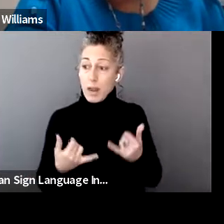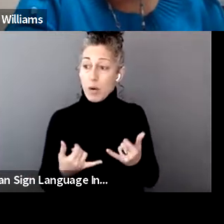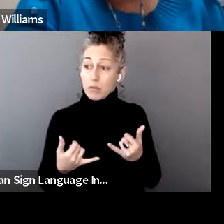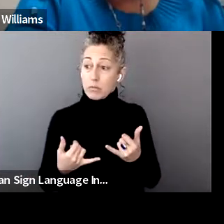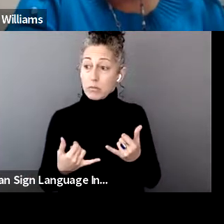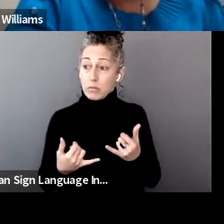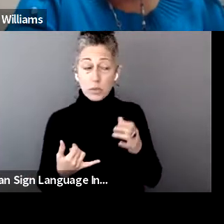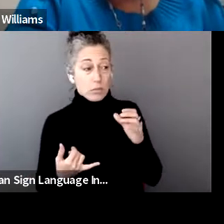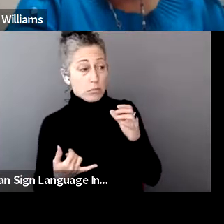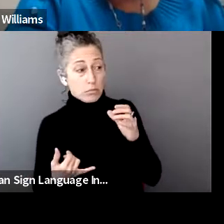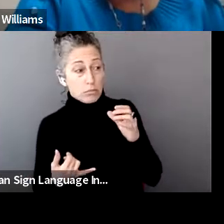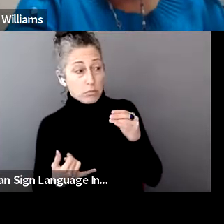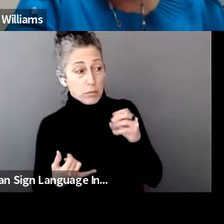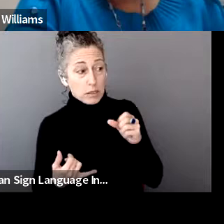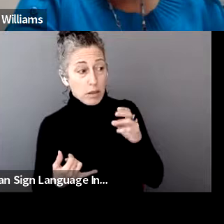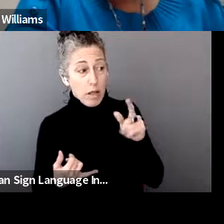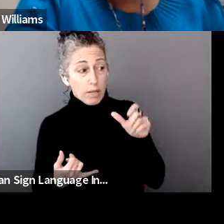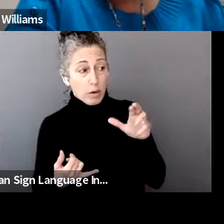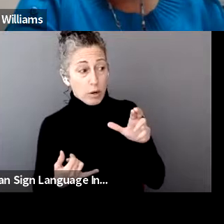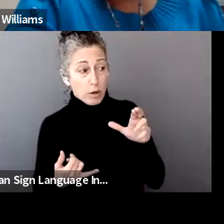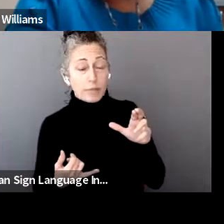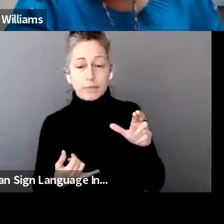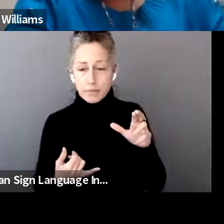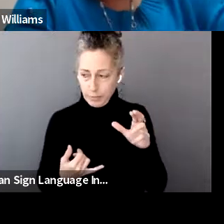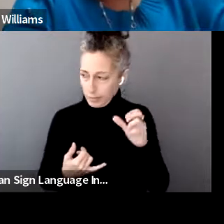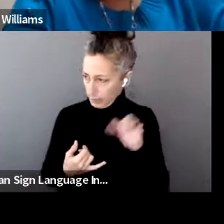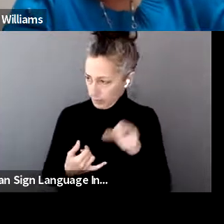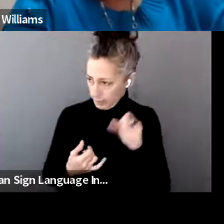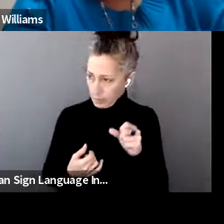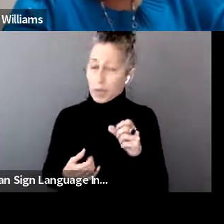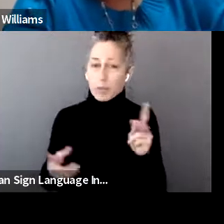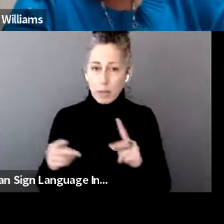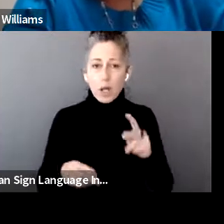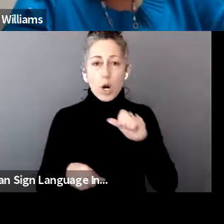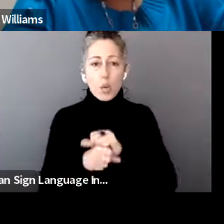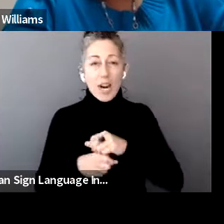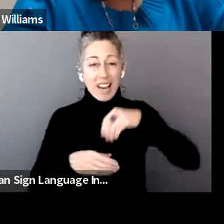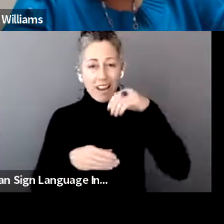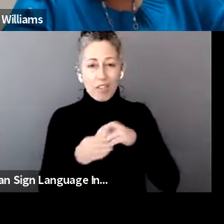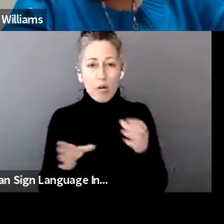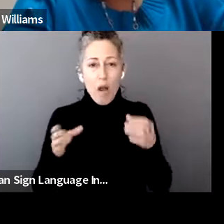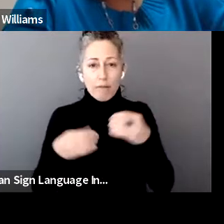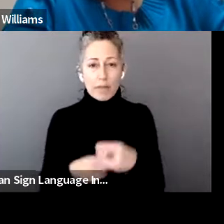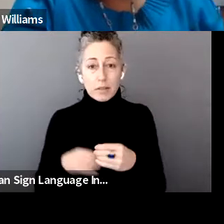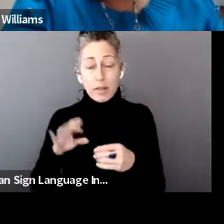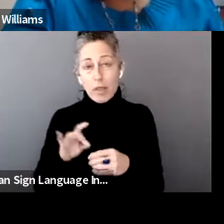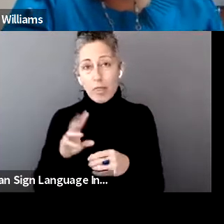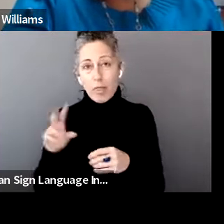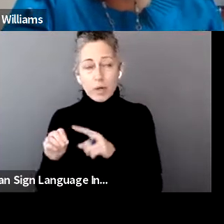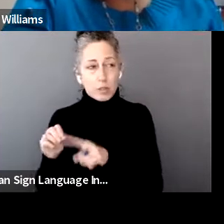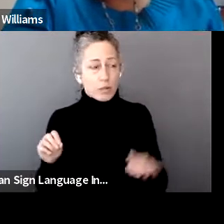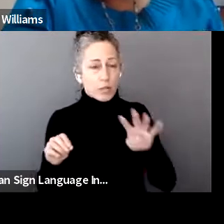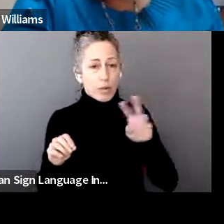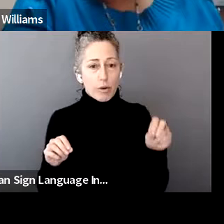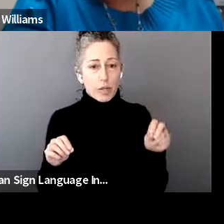Oliver, you just spoke about that. So. Yes, we do have people working in the office. They are there 830 to 430. I believe they